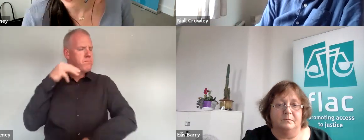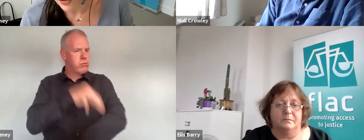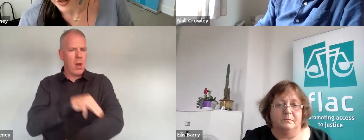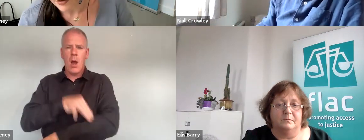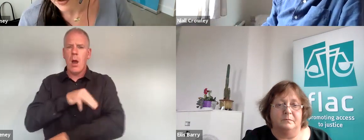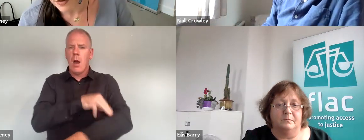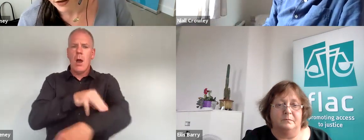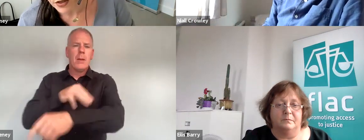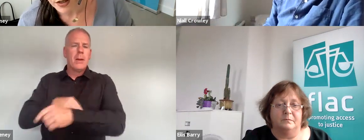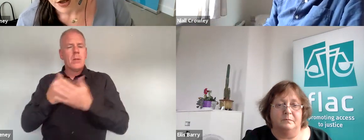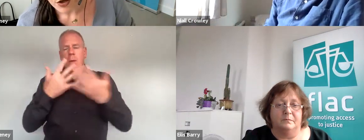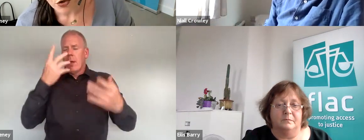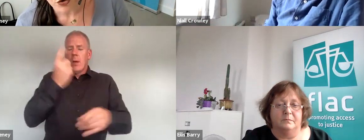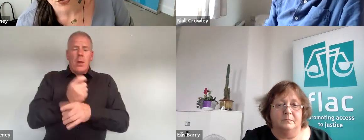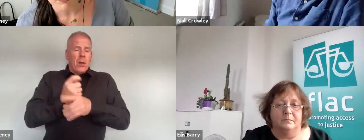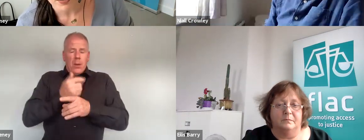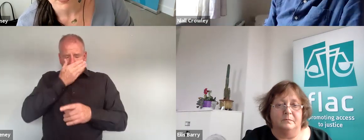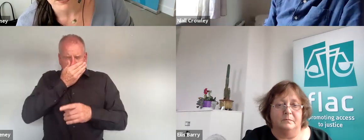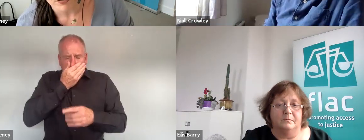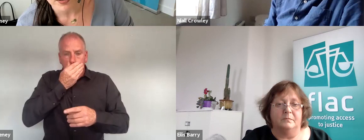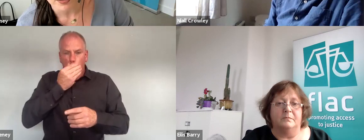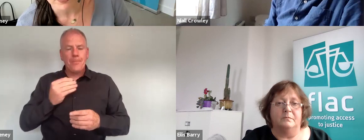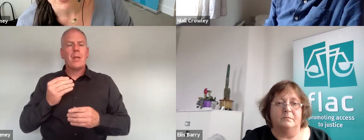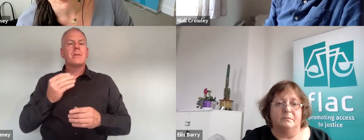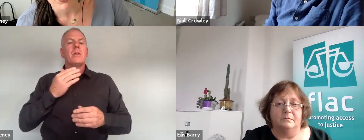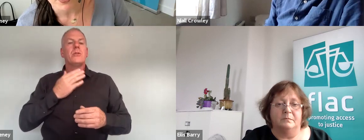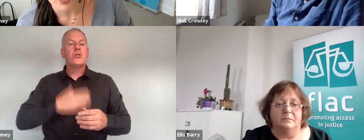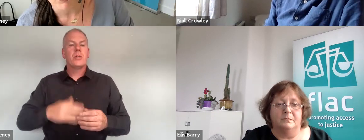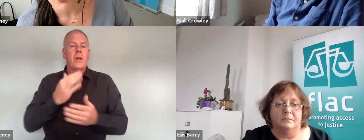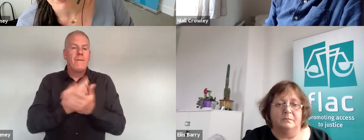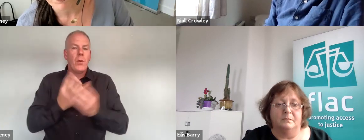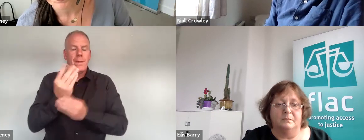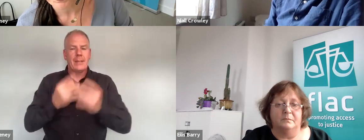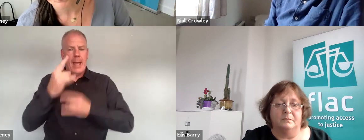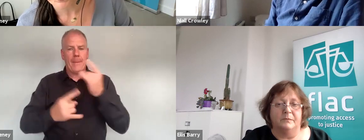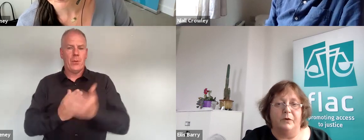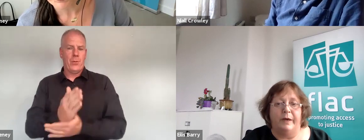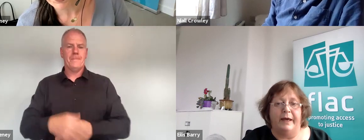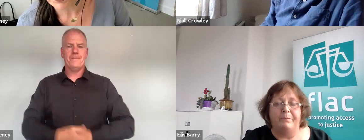in so many instances obviously so those are some of the key things that we would have seen come through